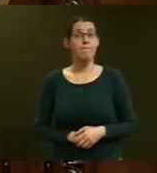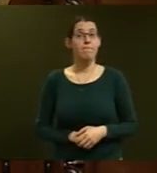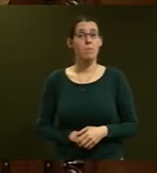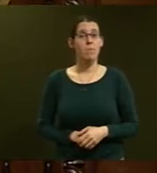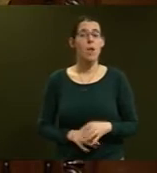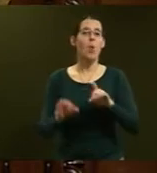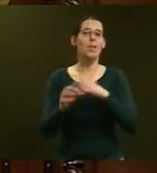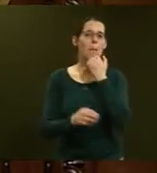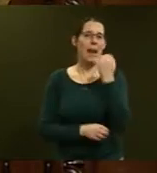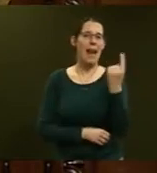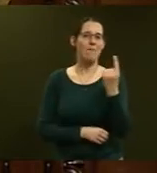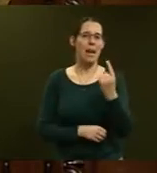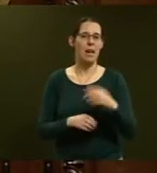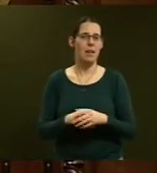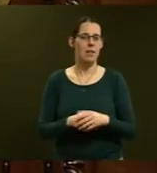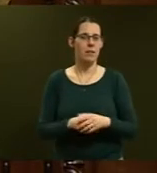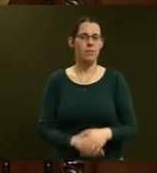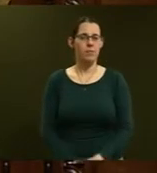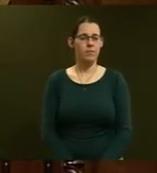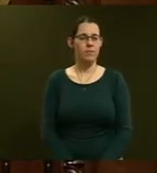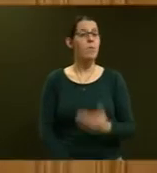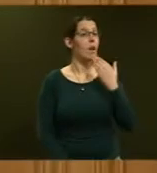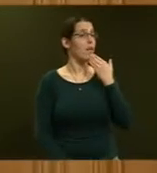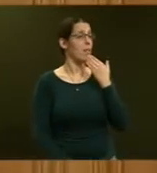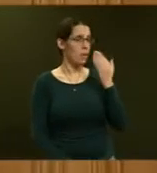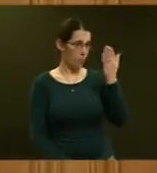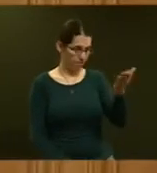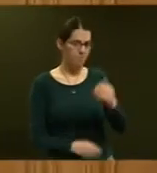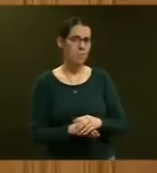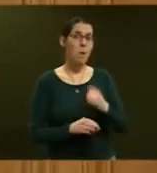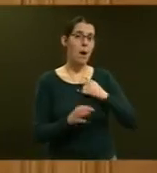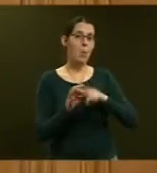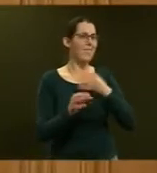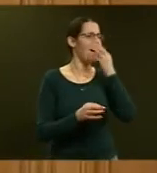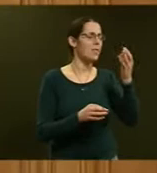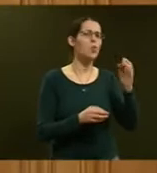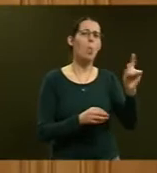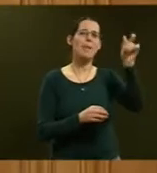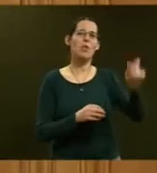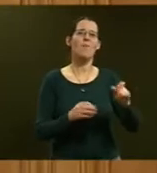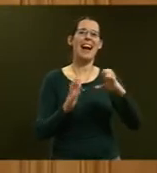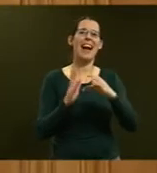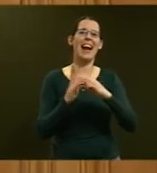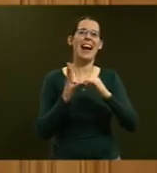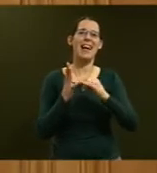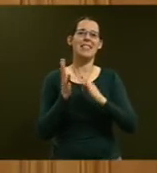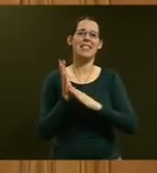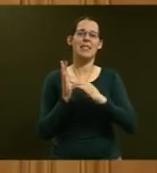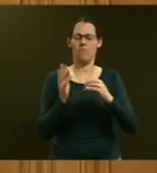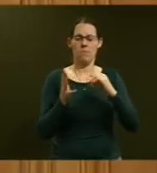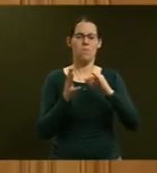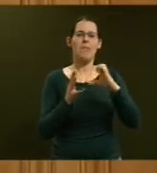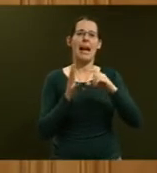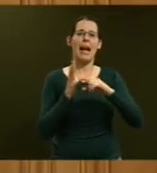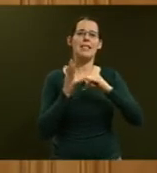Question number 11, Reno Tarkatini. Thank you, Mr Speaker. My question is to the Minister of Customs. What initiatives has the government taken